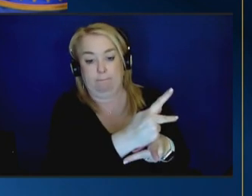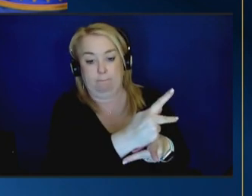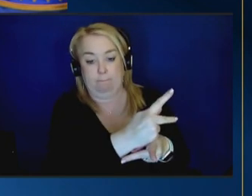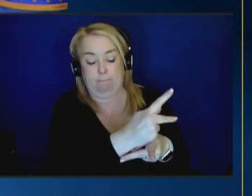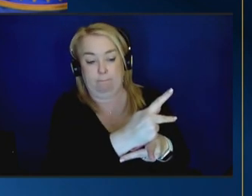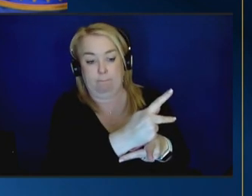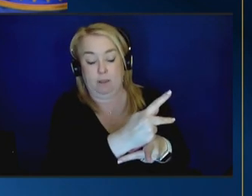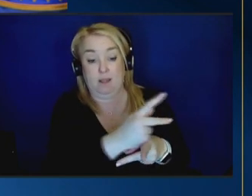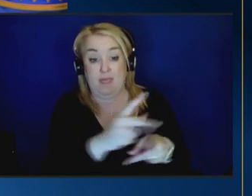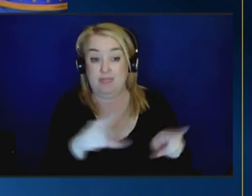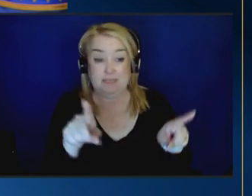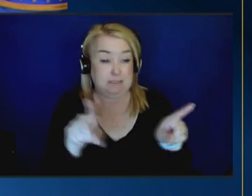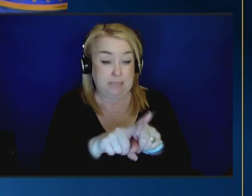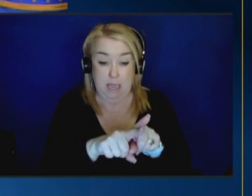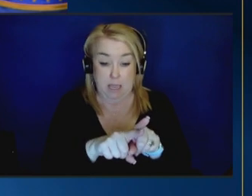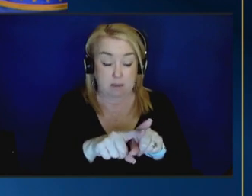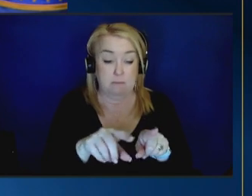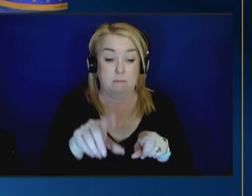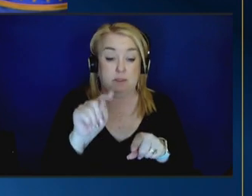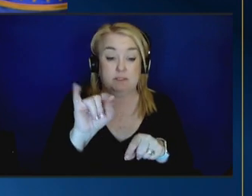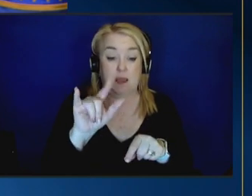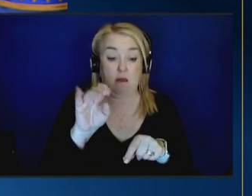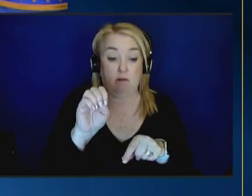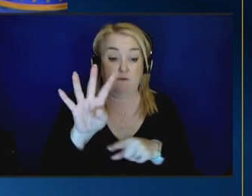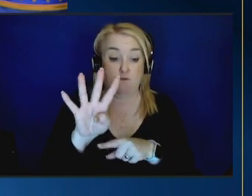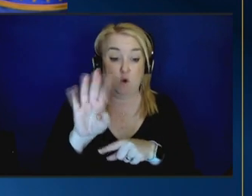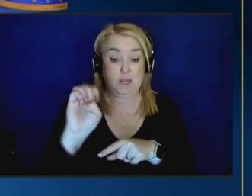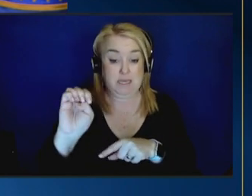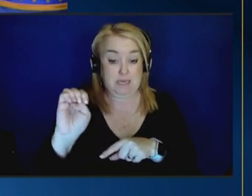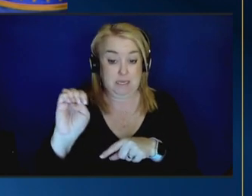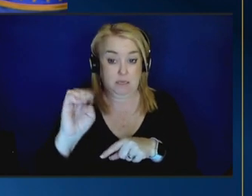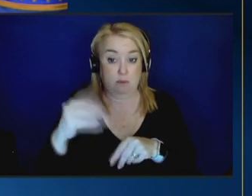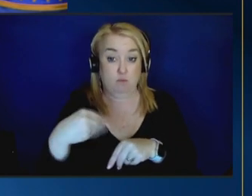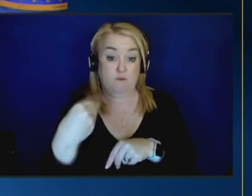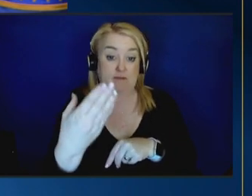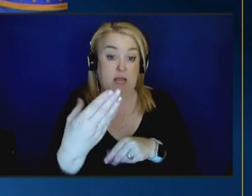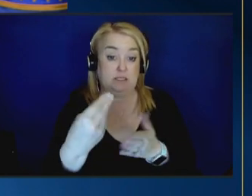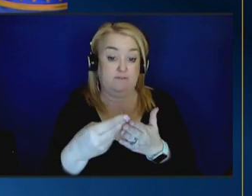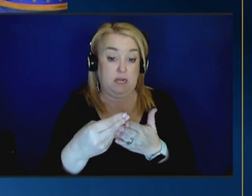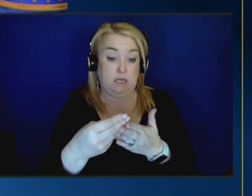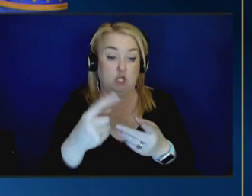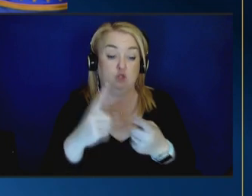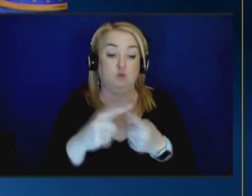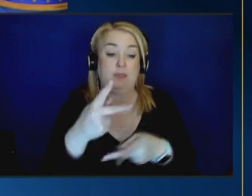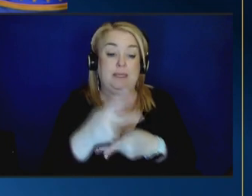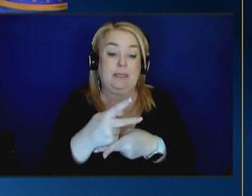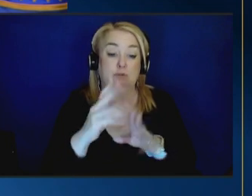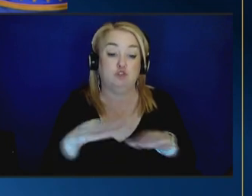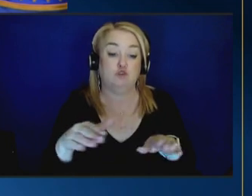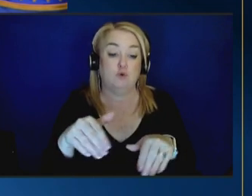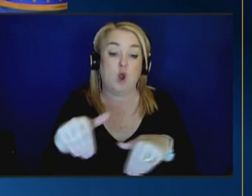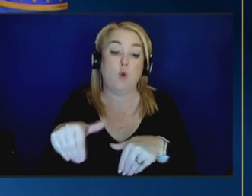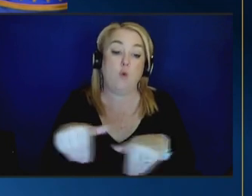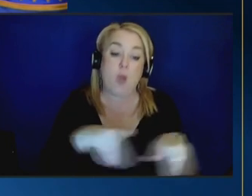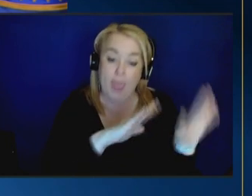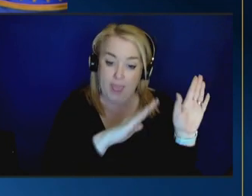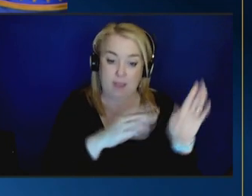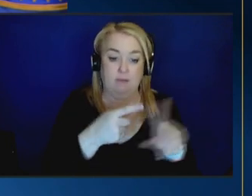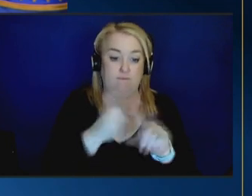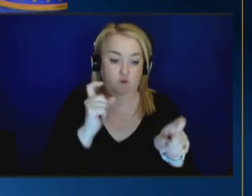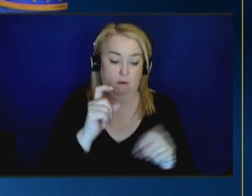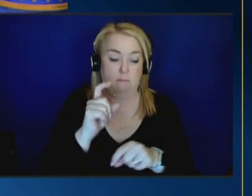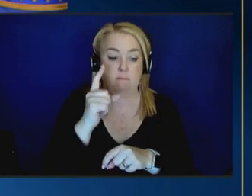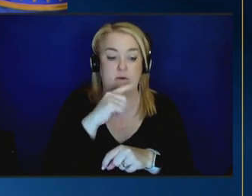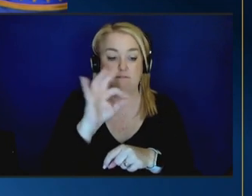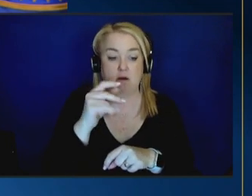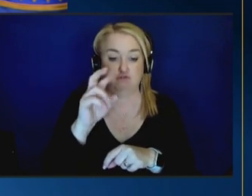funding stream title 4e provides funding to states to keep children out of foster care that's truly a sea change um